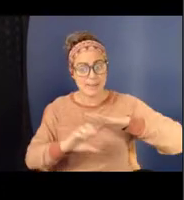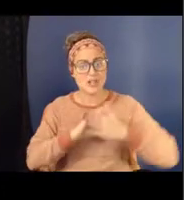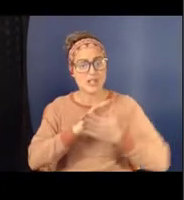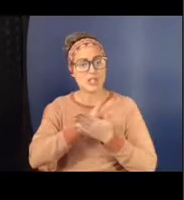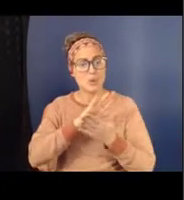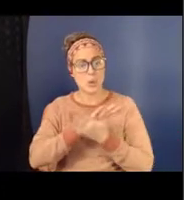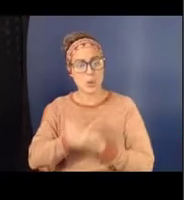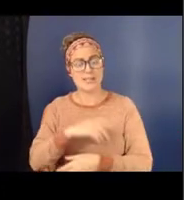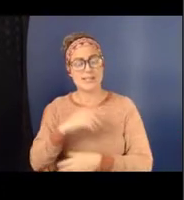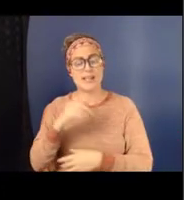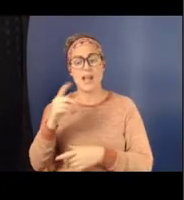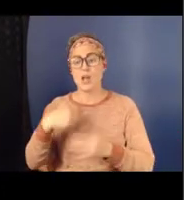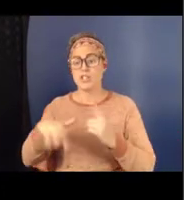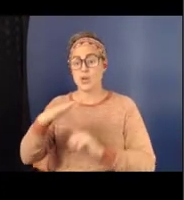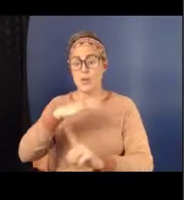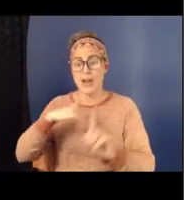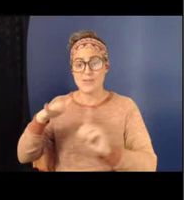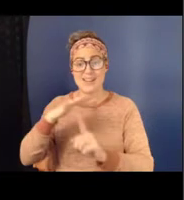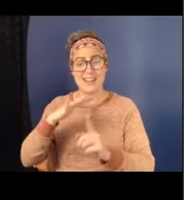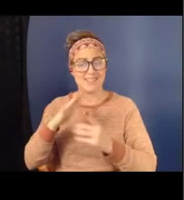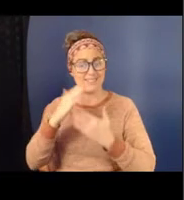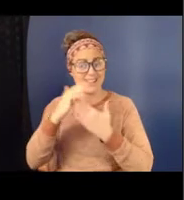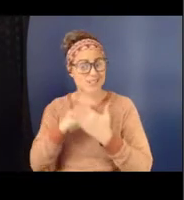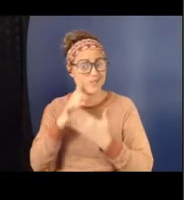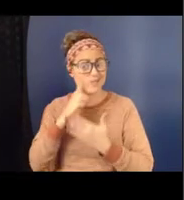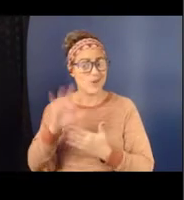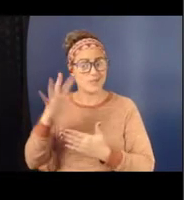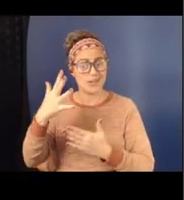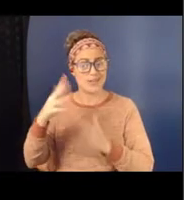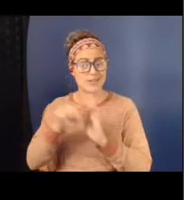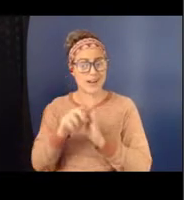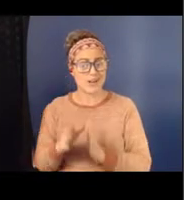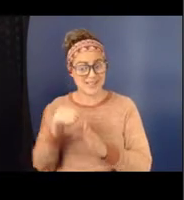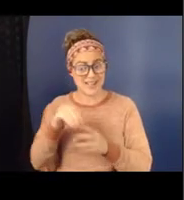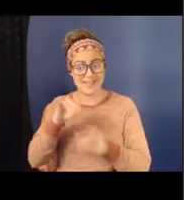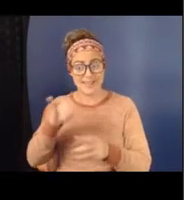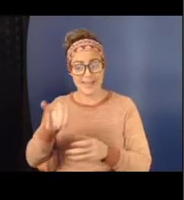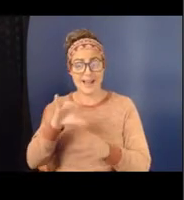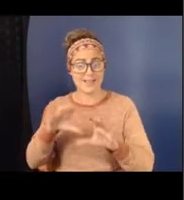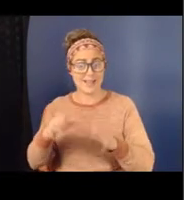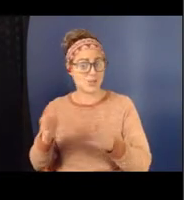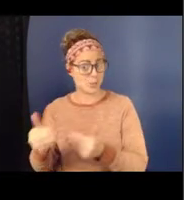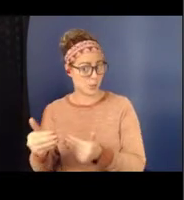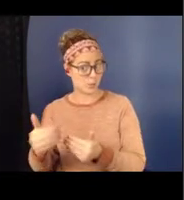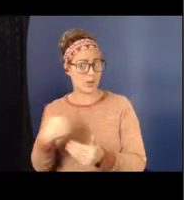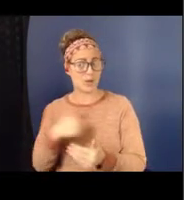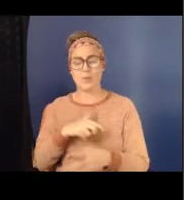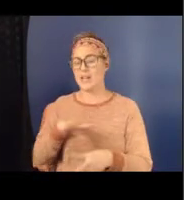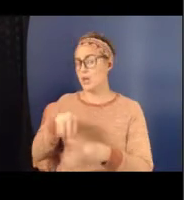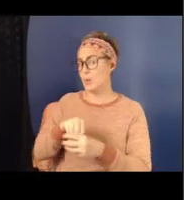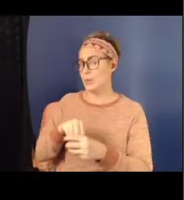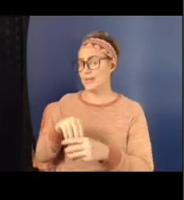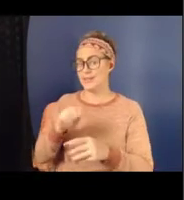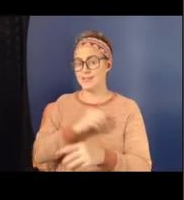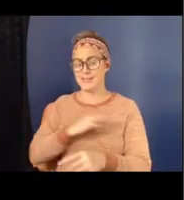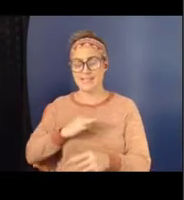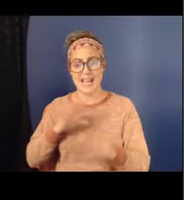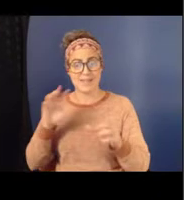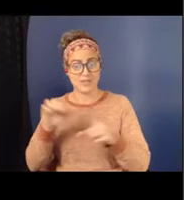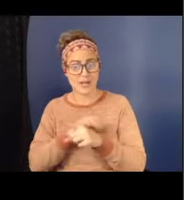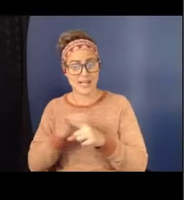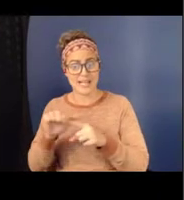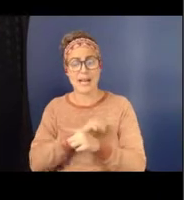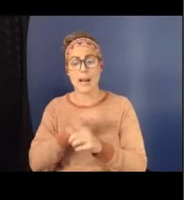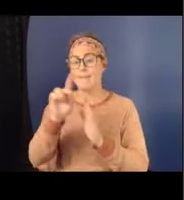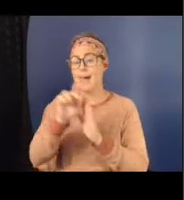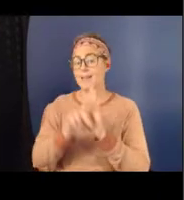Surrounding the lessons for fifth graders in the classroom, we included staff training, policy development, so that there were effective